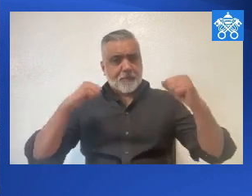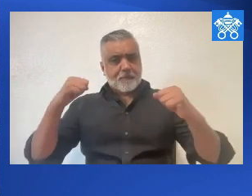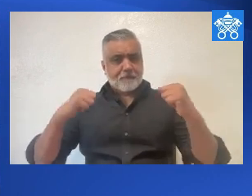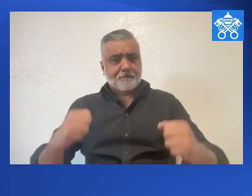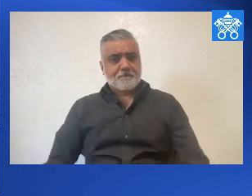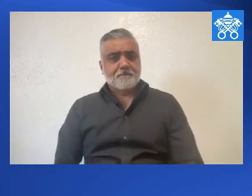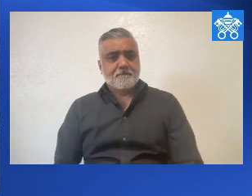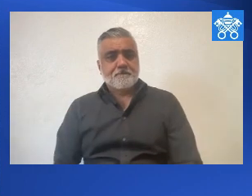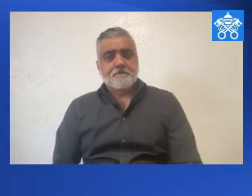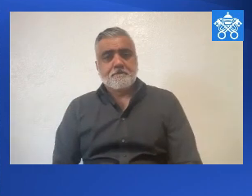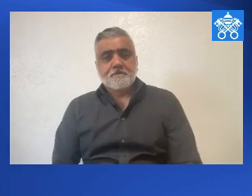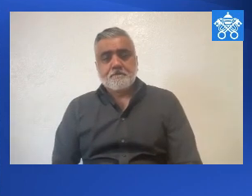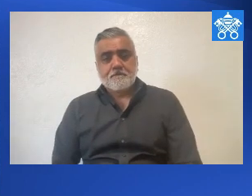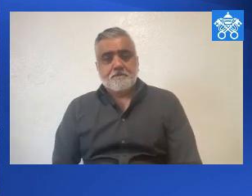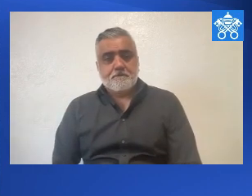applause below in the square.